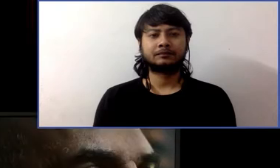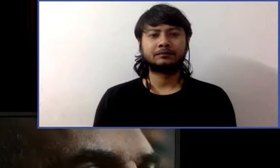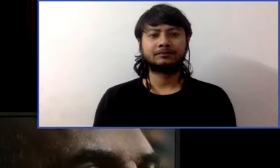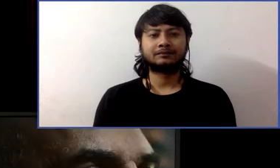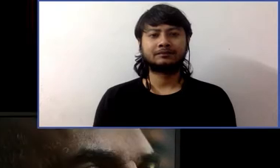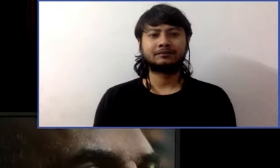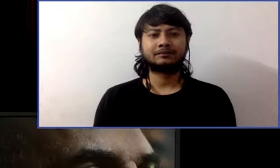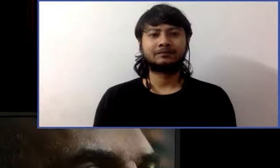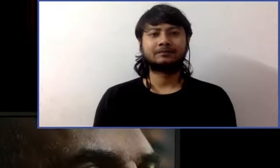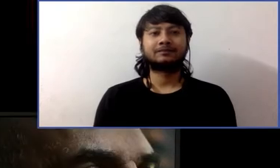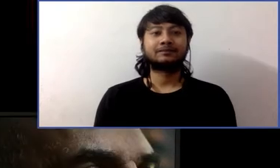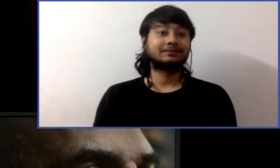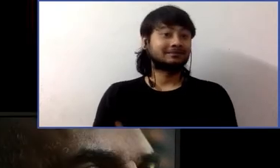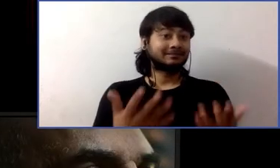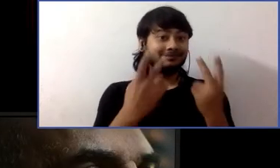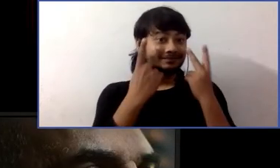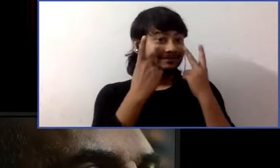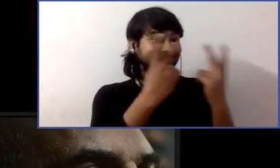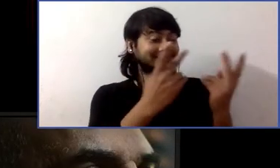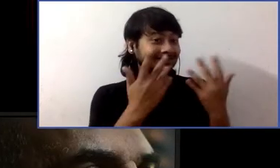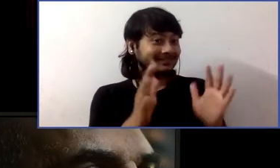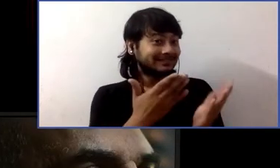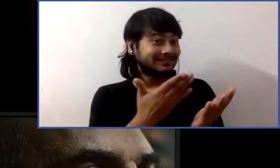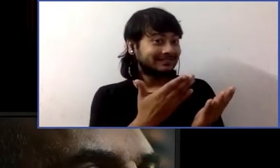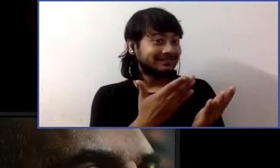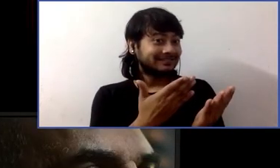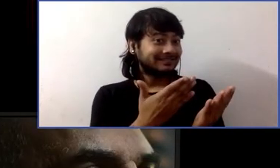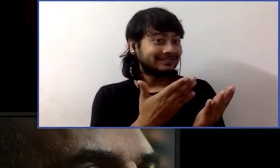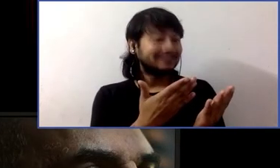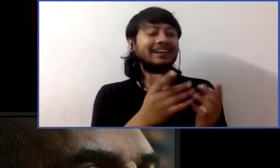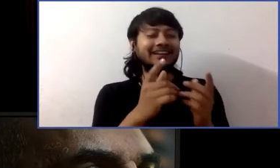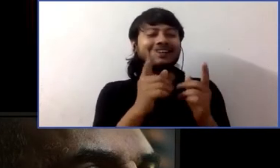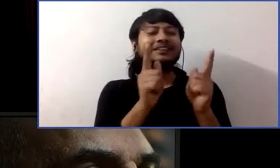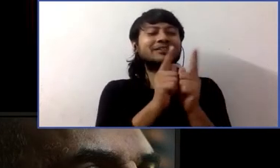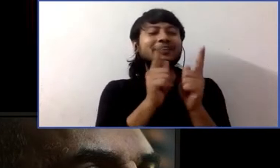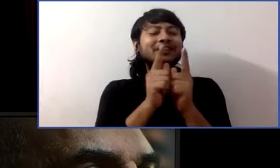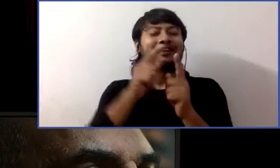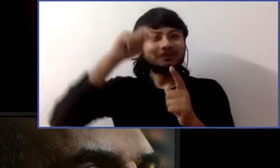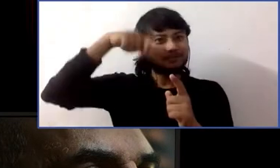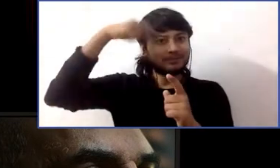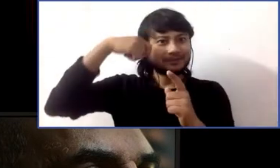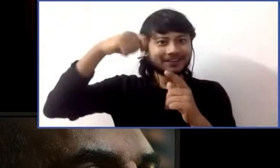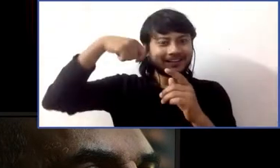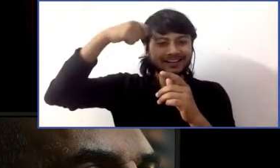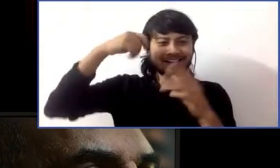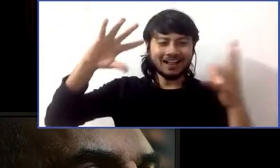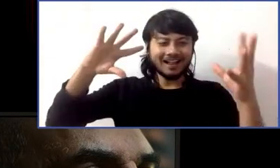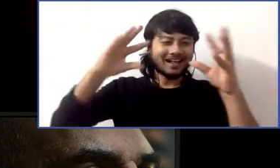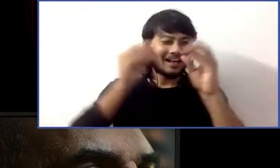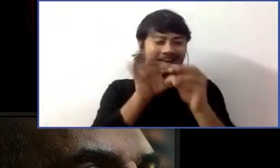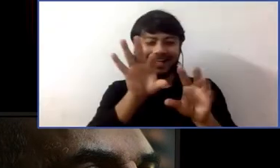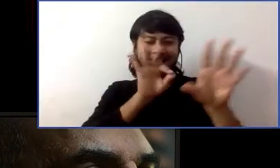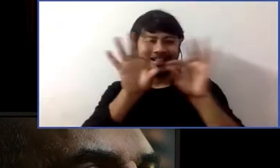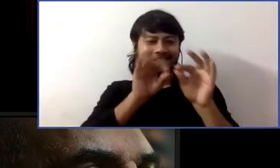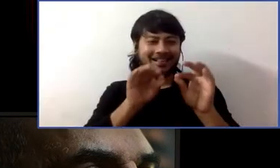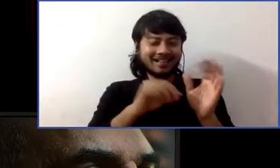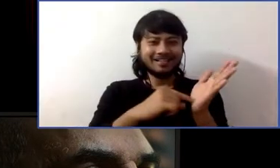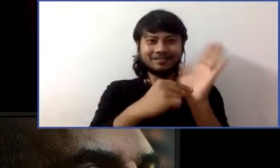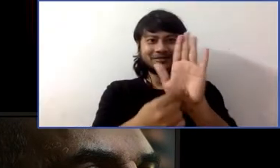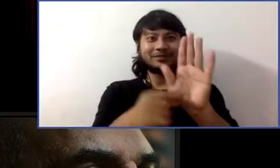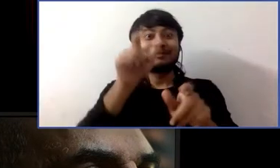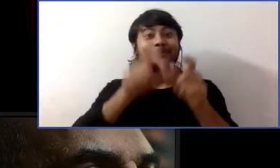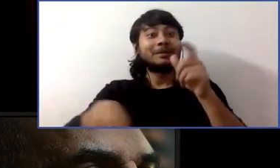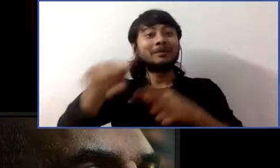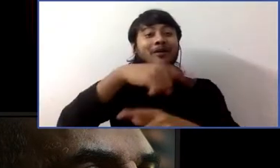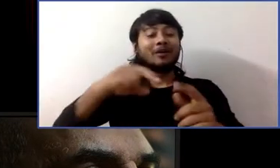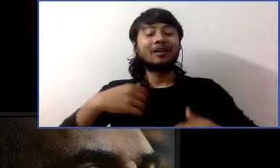So as you can see from that trailer, you get to see some moments of the film and some of the impact we've had on audiences, but you also get to see some